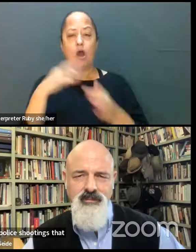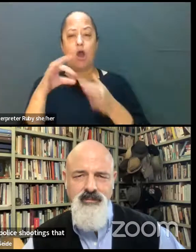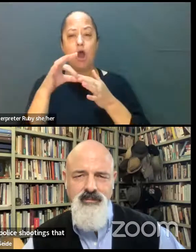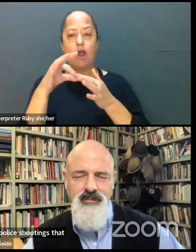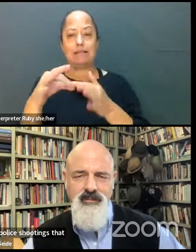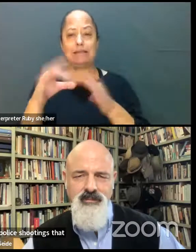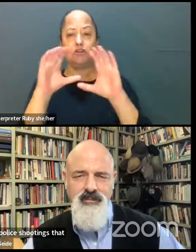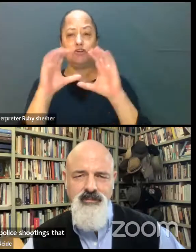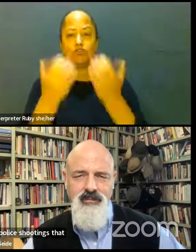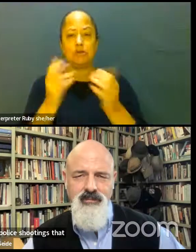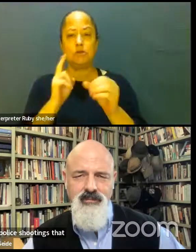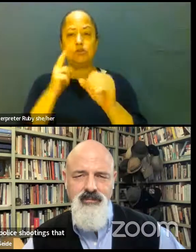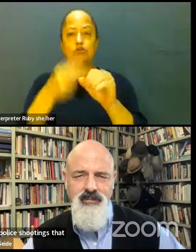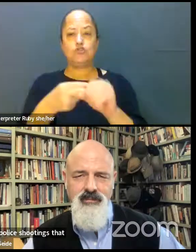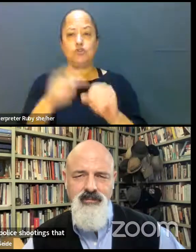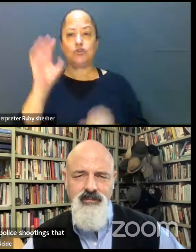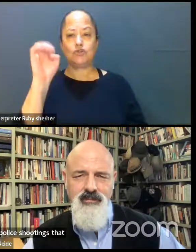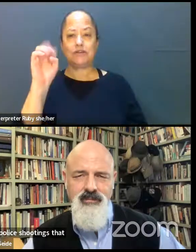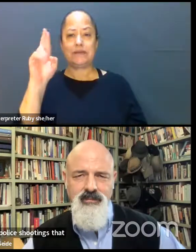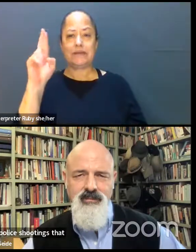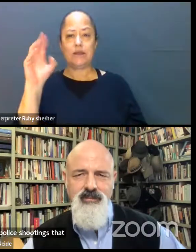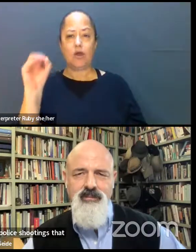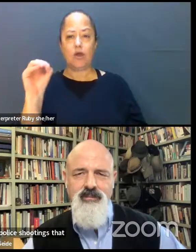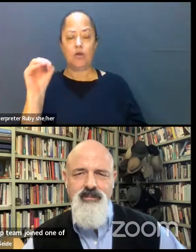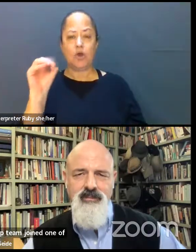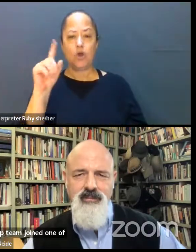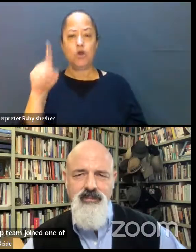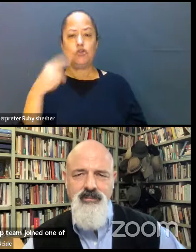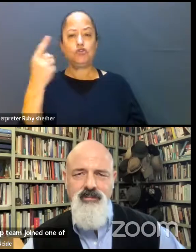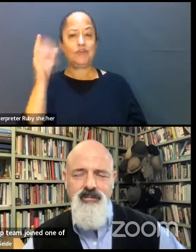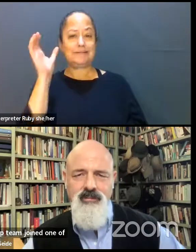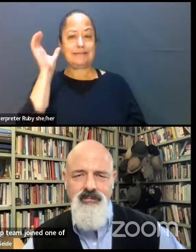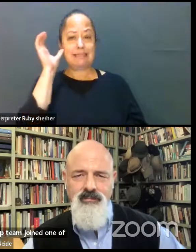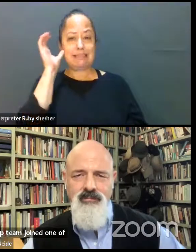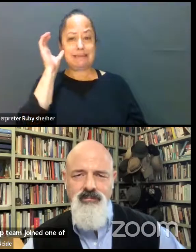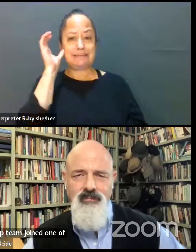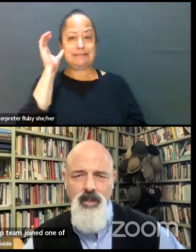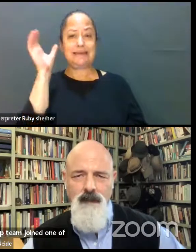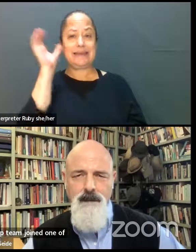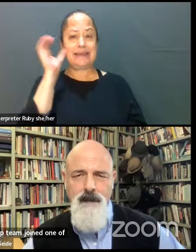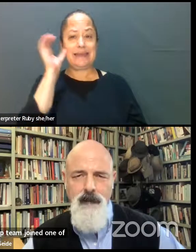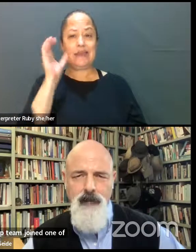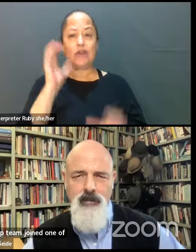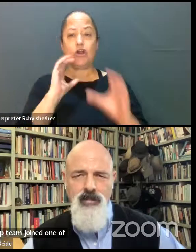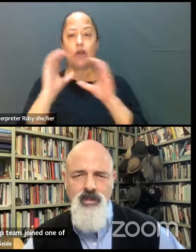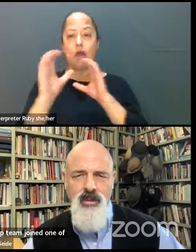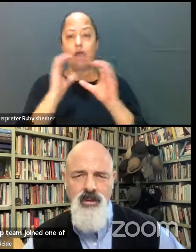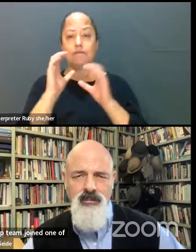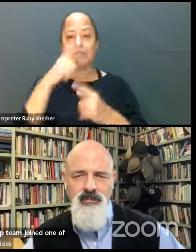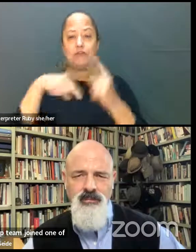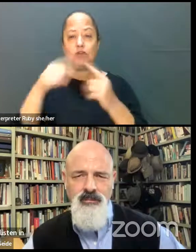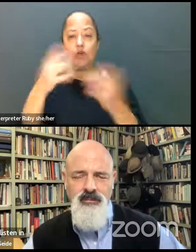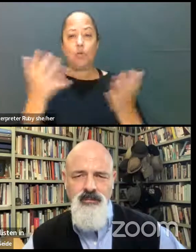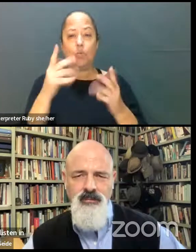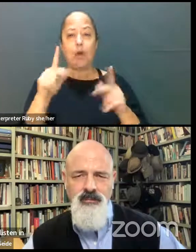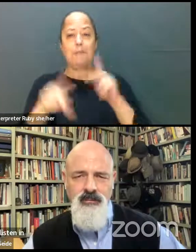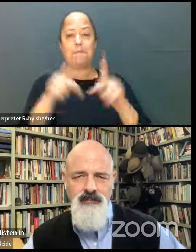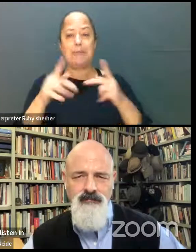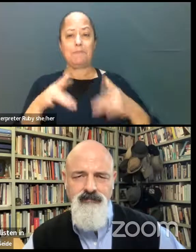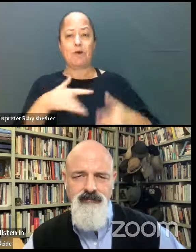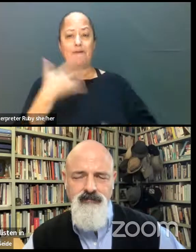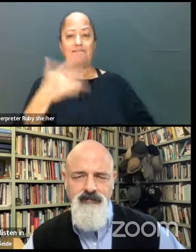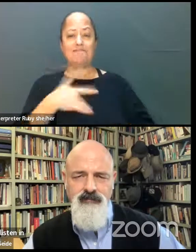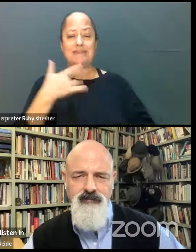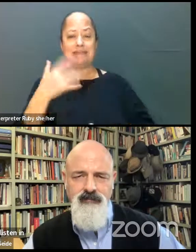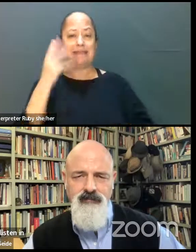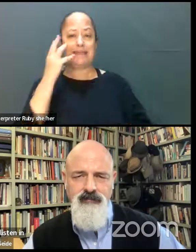joined one of our EROs just to listen in and hear the conversations around what people were feeling and experiencing